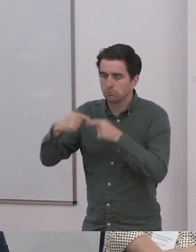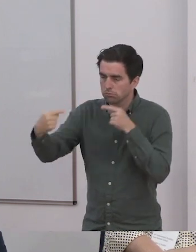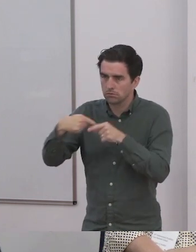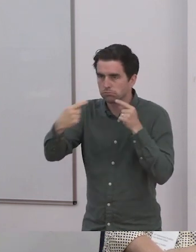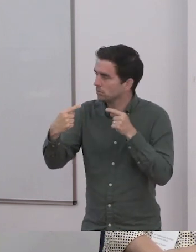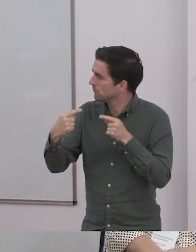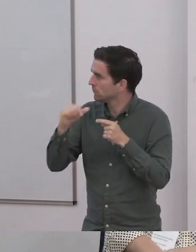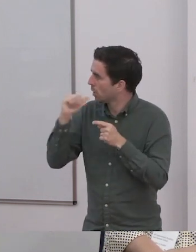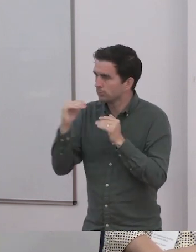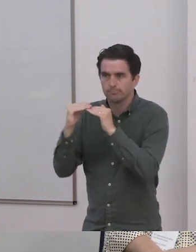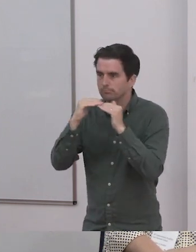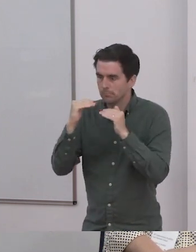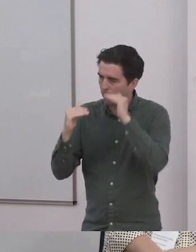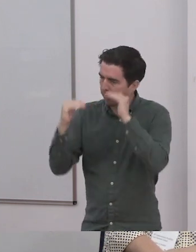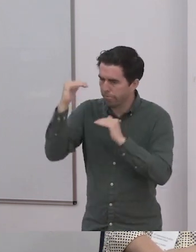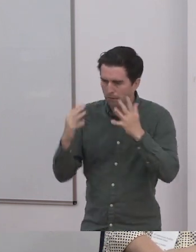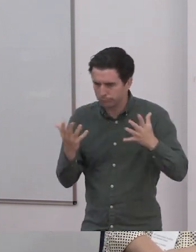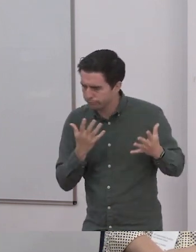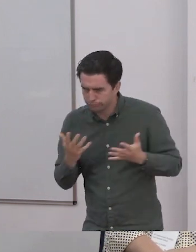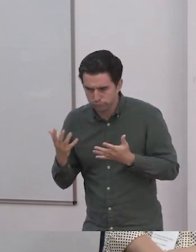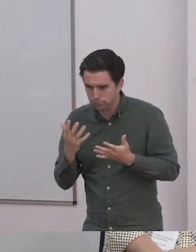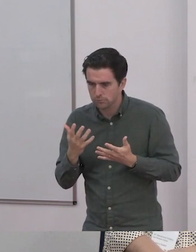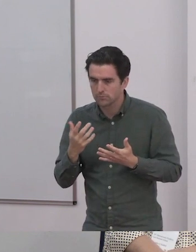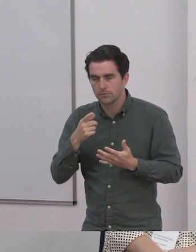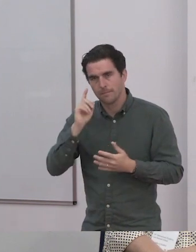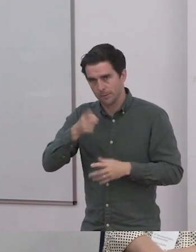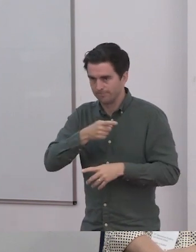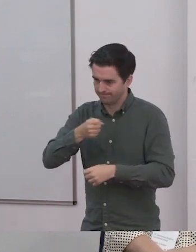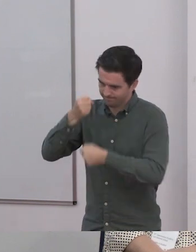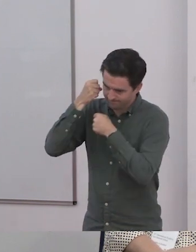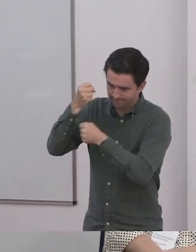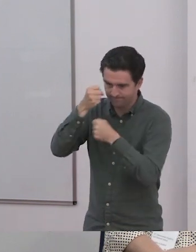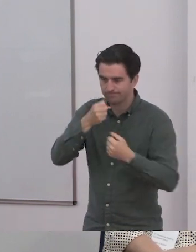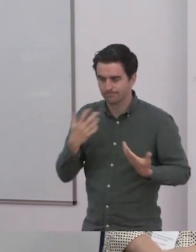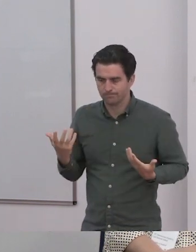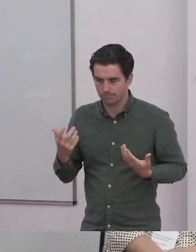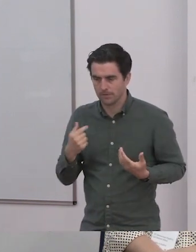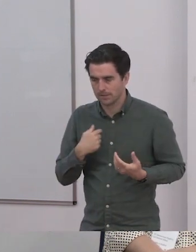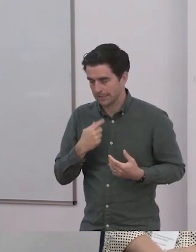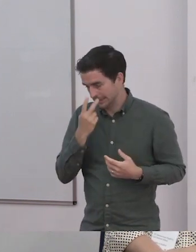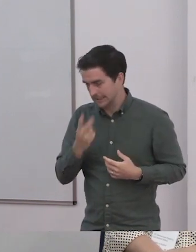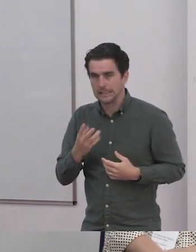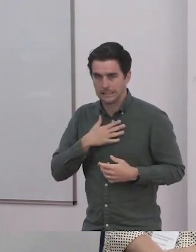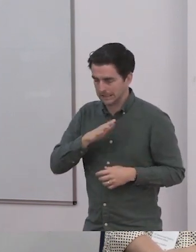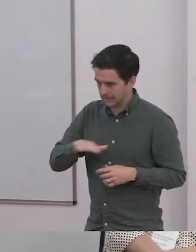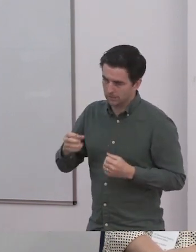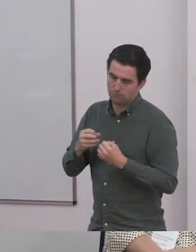third offspring. They're doing counselling in Limerick, and they're the one on the course pushing for